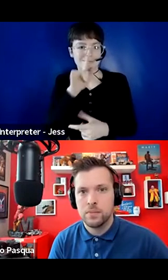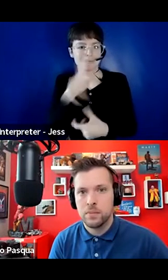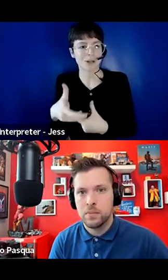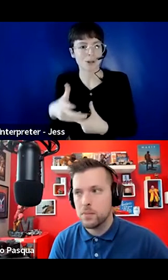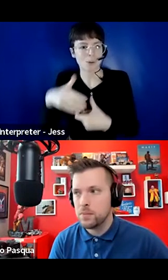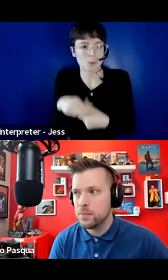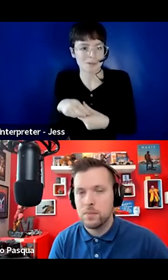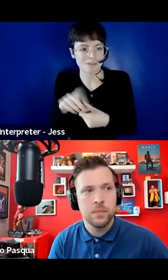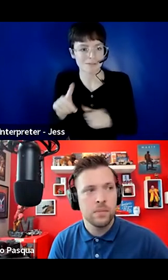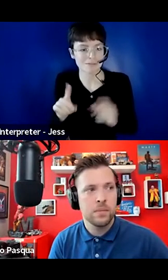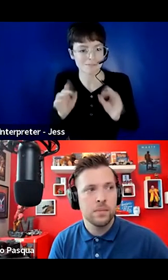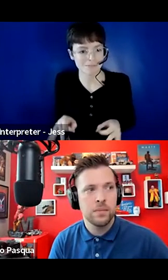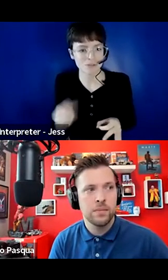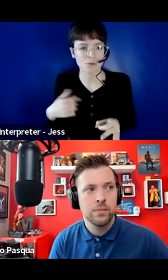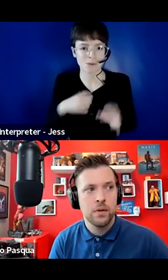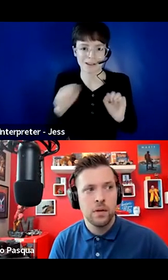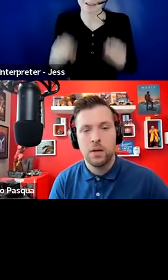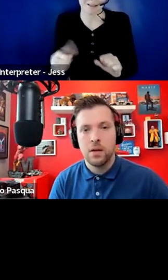each and every day.